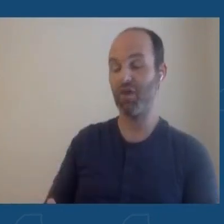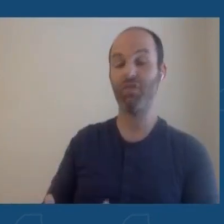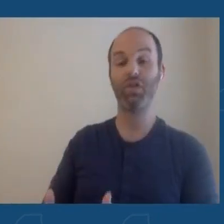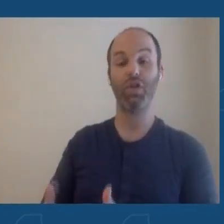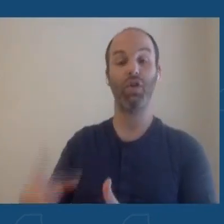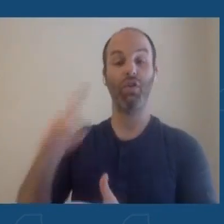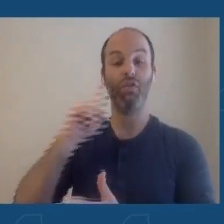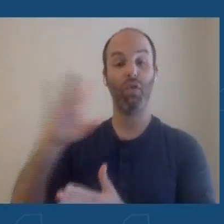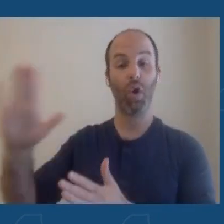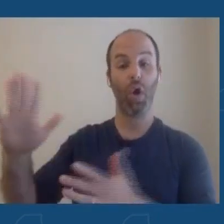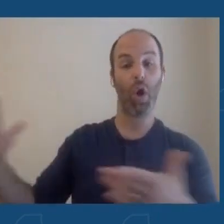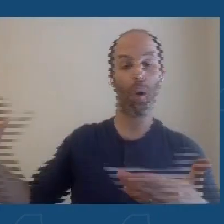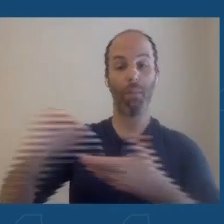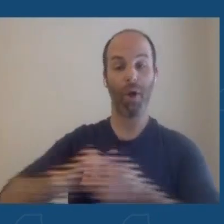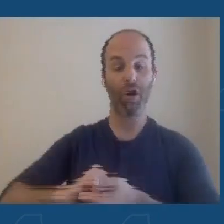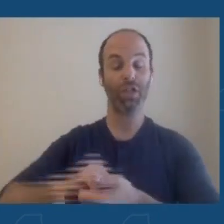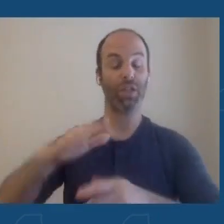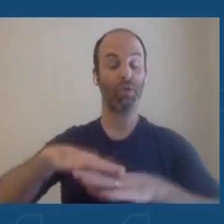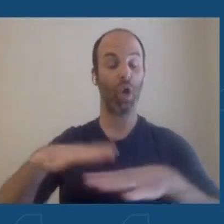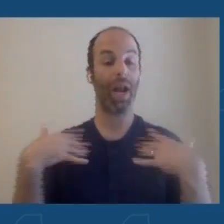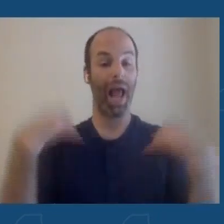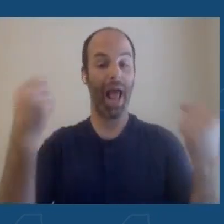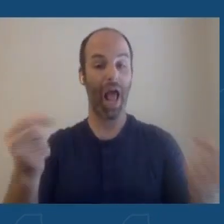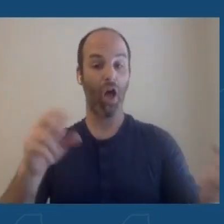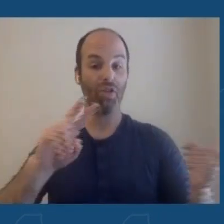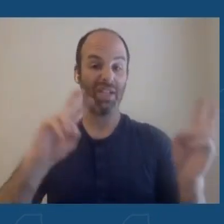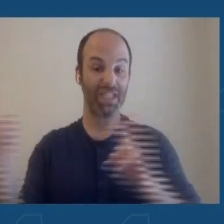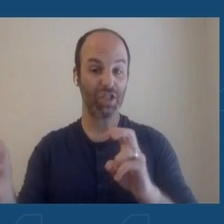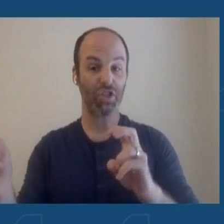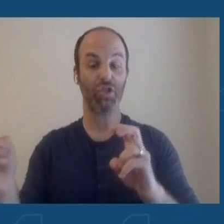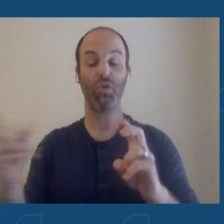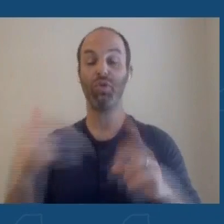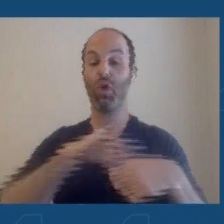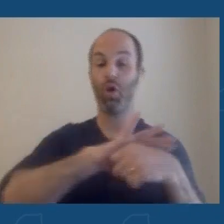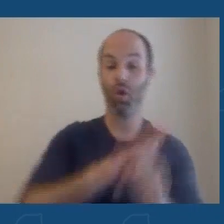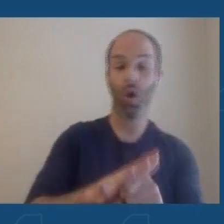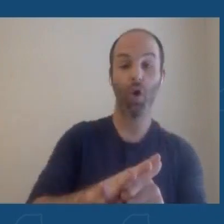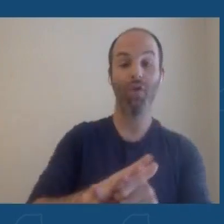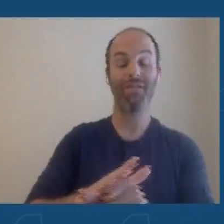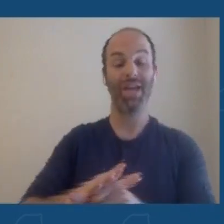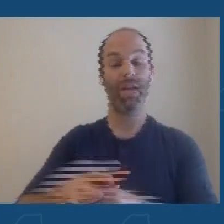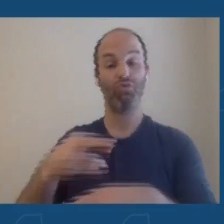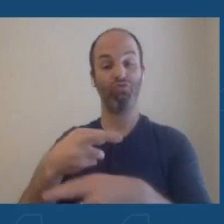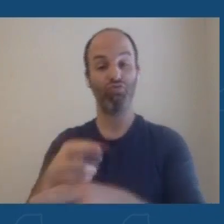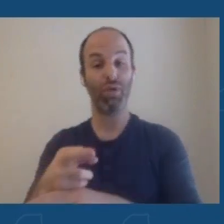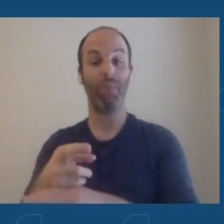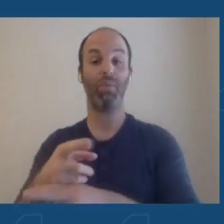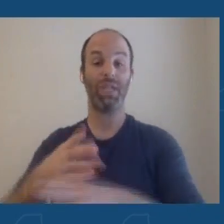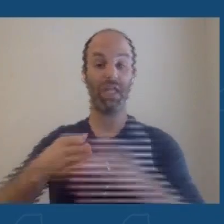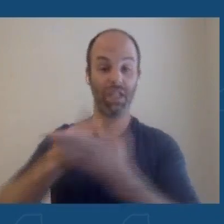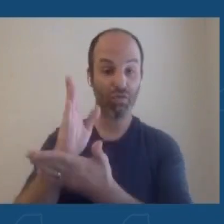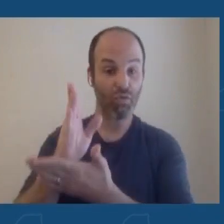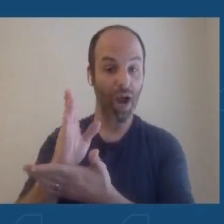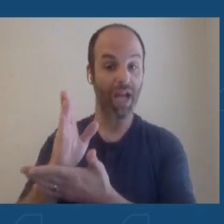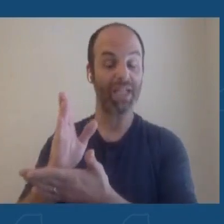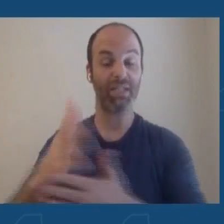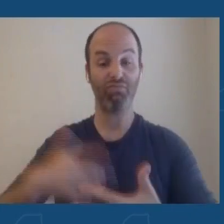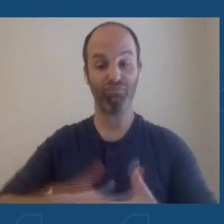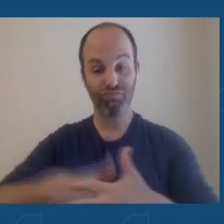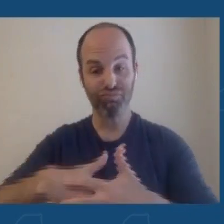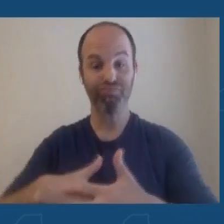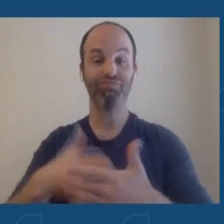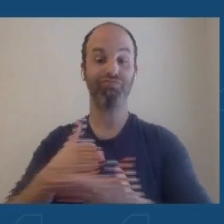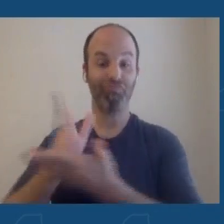her partnership on health-related issues, on COVID, on reproductive rights, and so many contemporary public health issues.